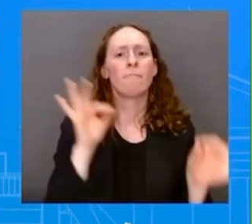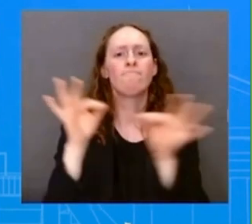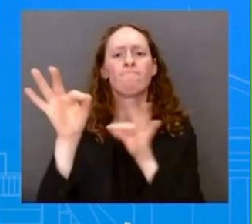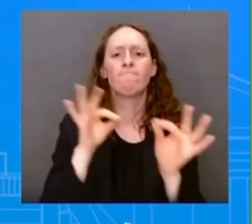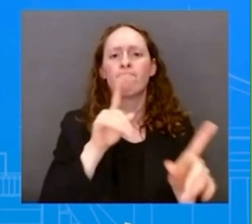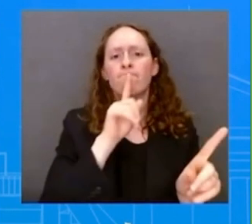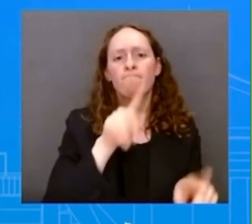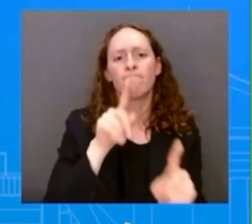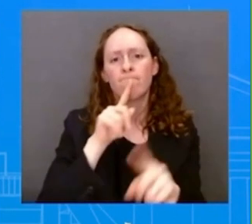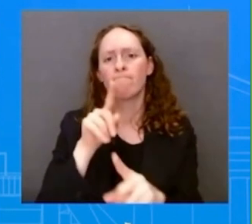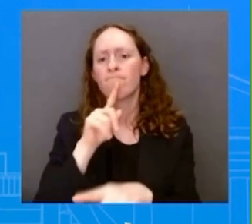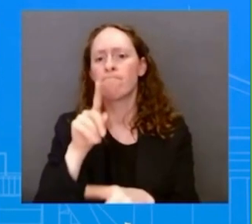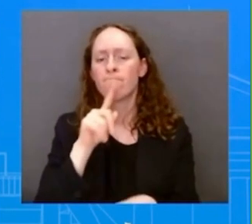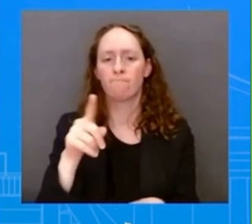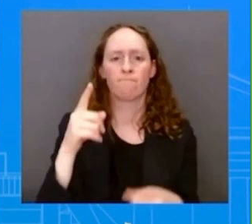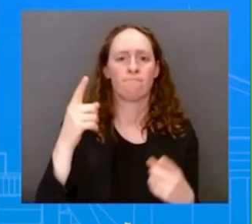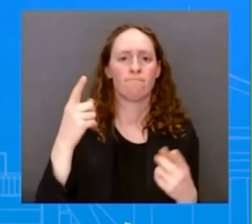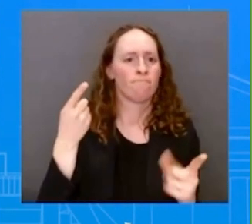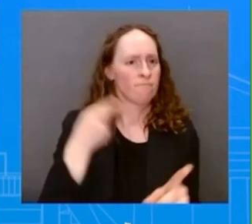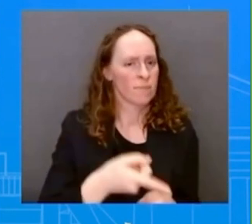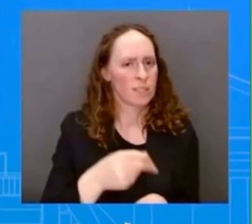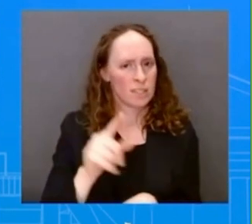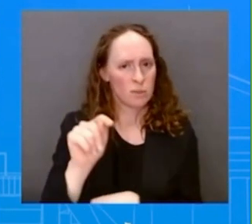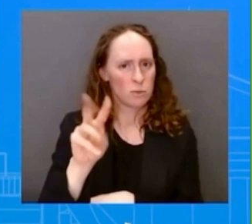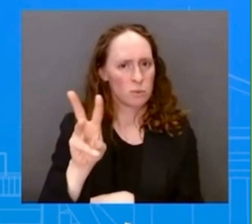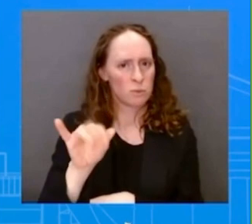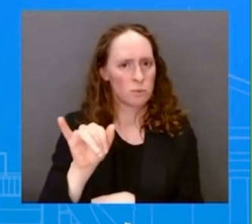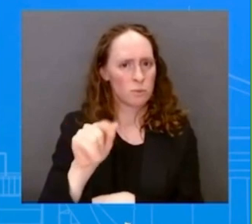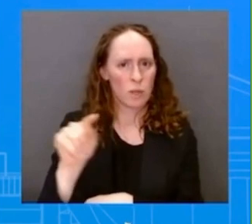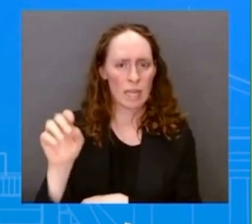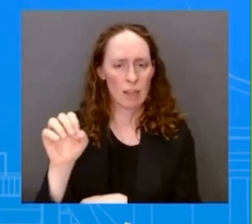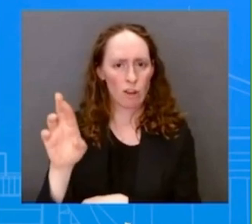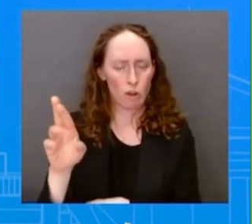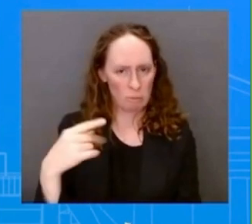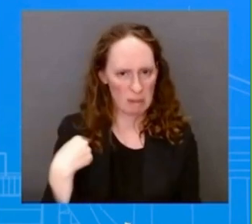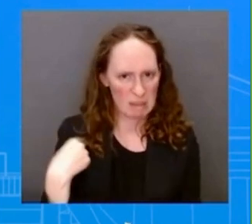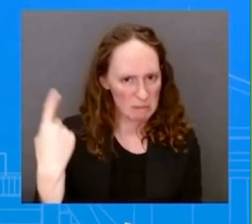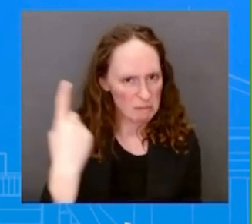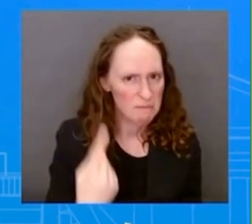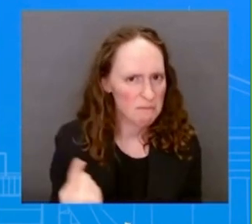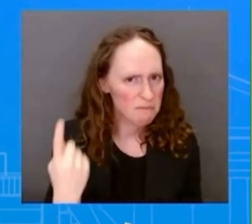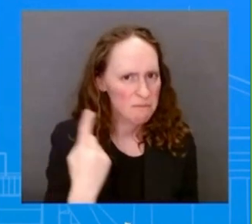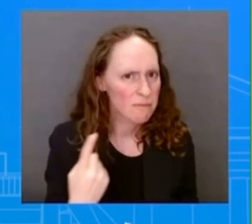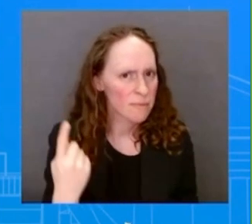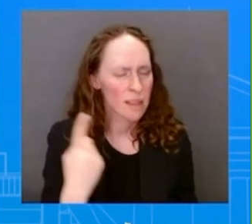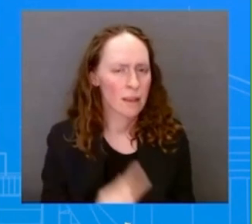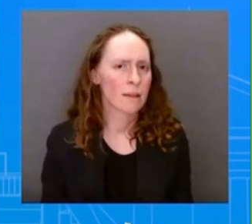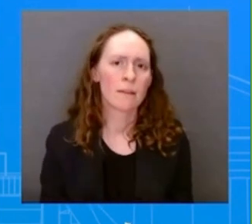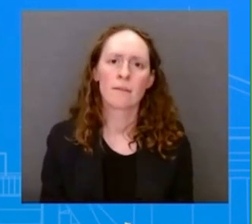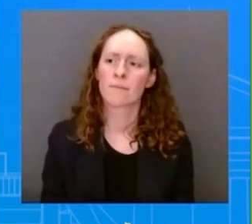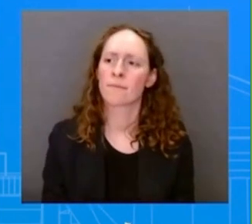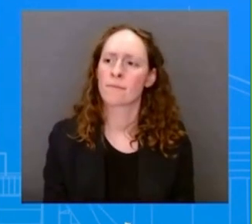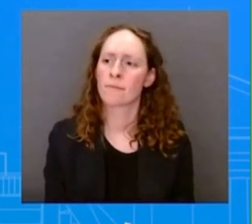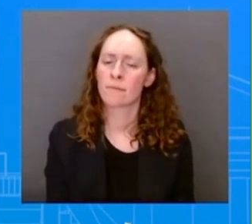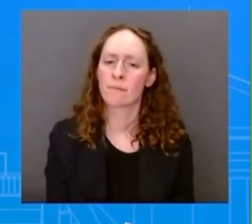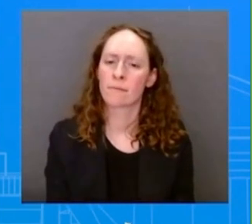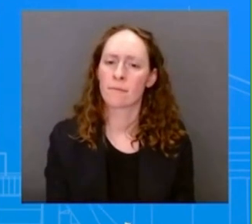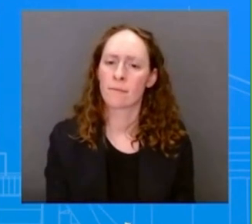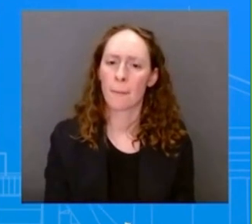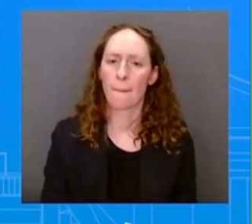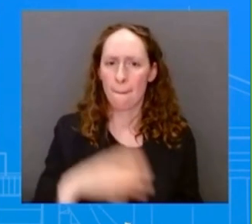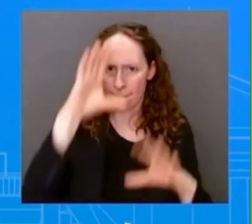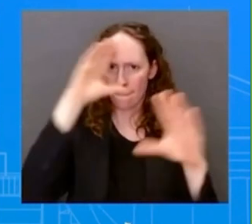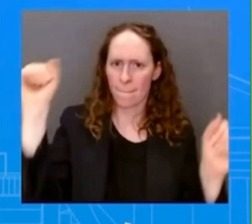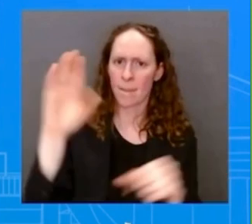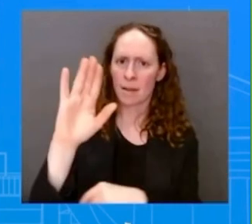Twitter to censor disfavored speech. Um, President Biden said just now, uh, the pro-democracy gathering that, uh, we should have, uh, quote, uh,